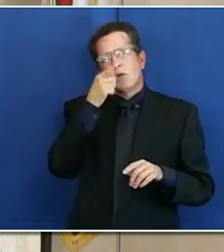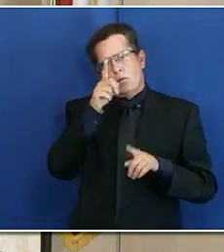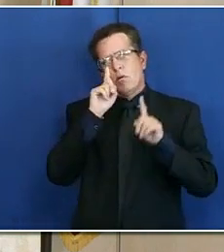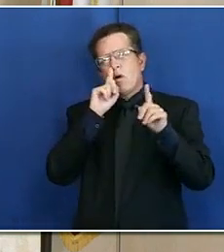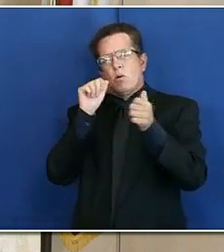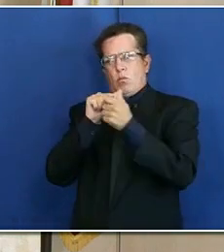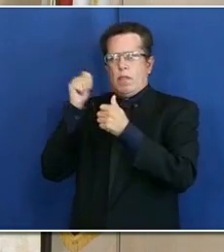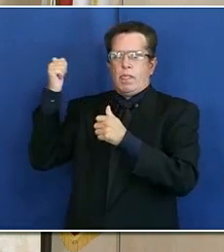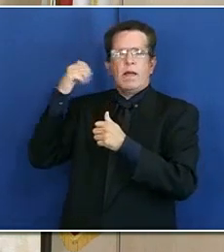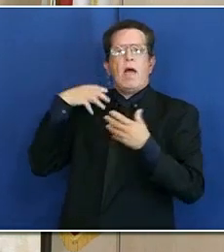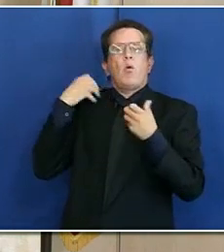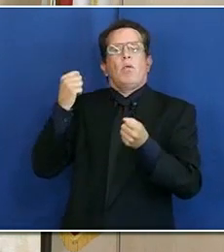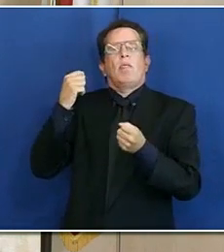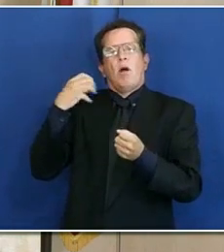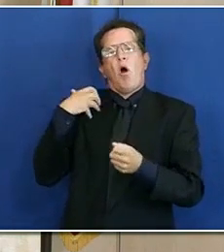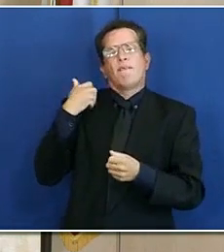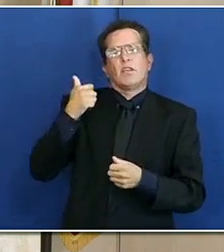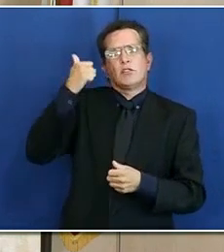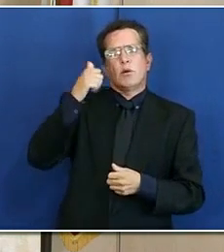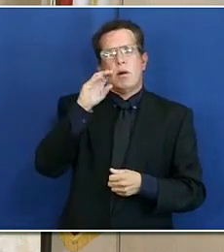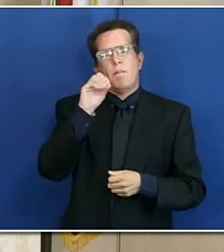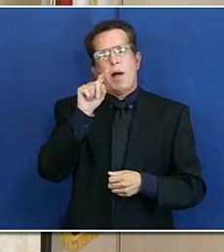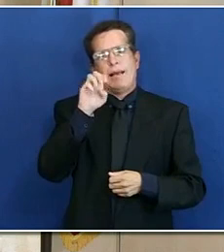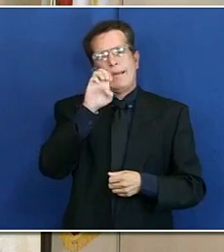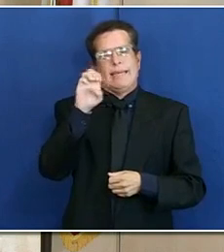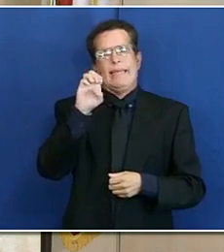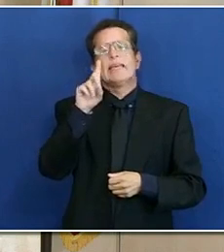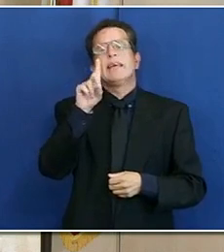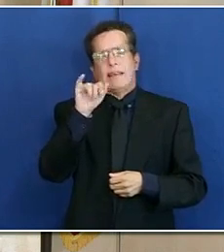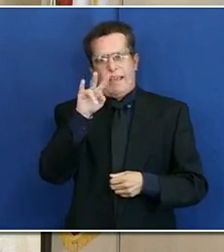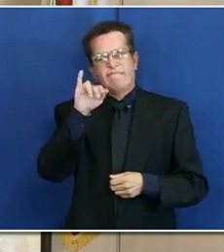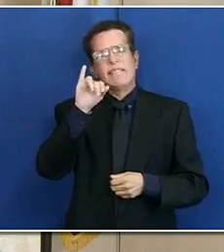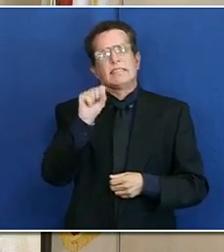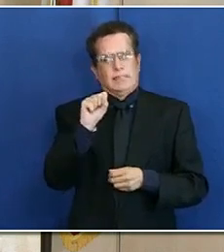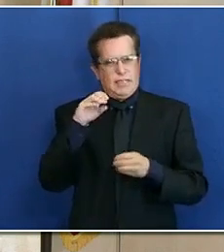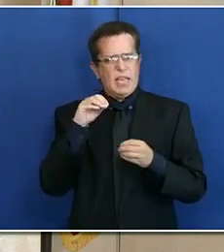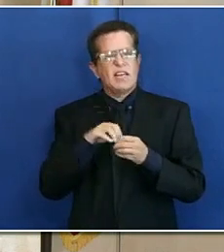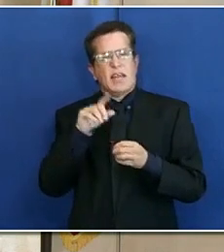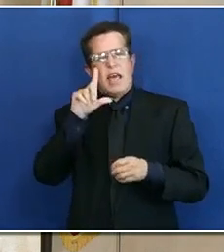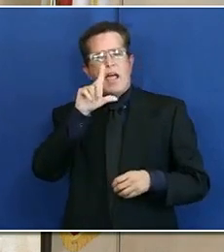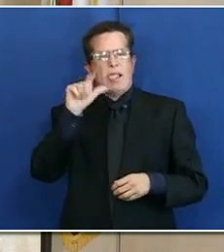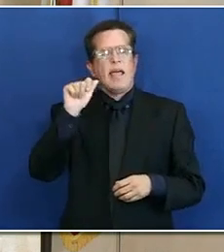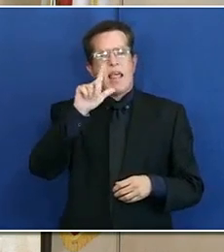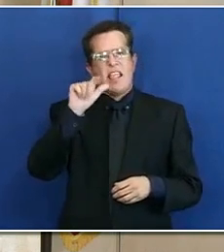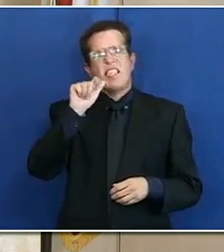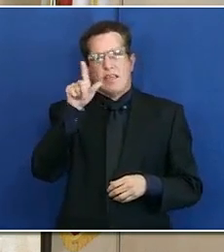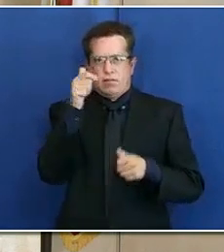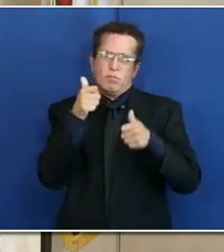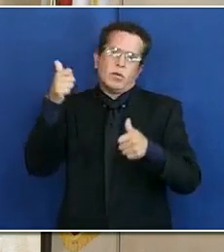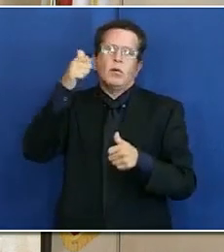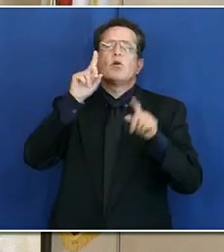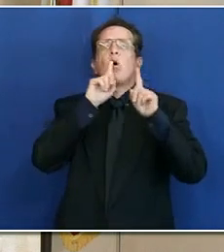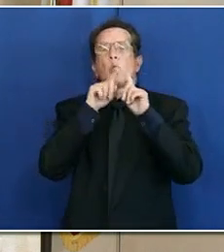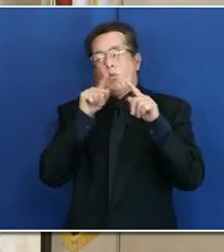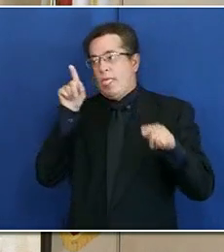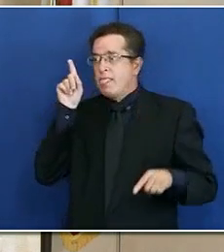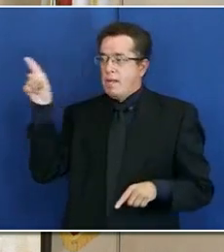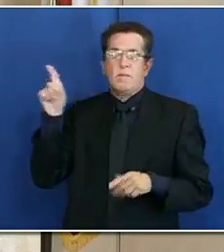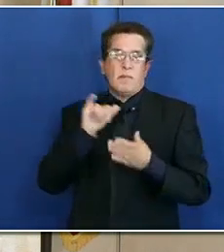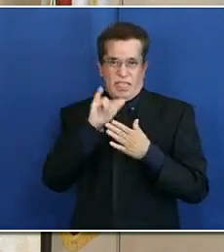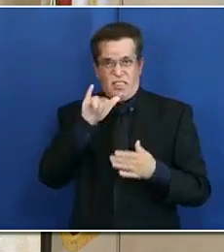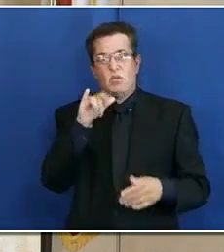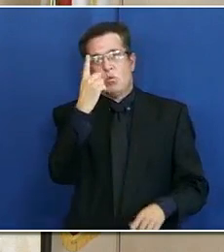officer, Dr. Montu Davis, in the Los Angeles County. But that is one of the reasons